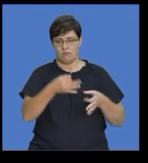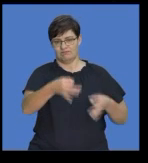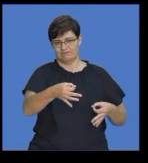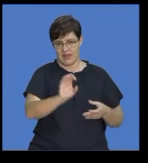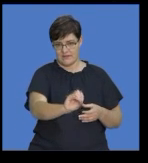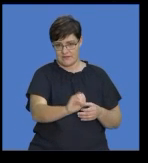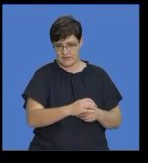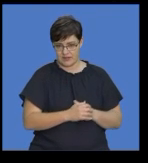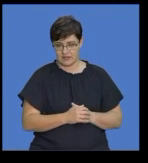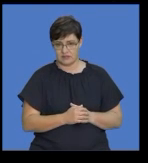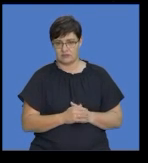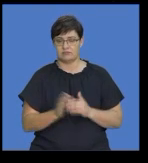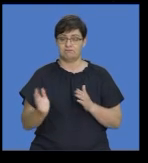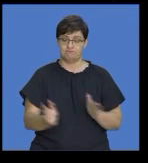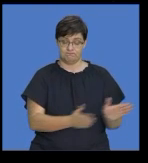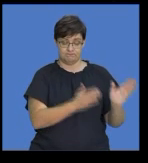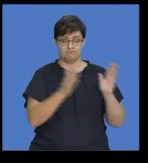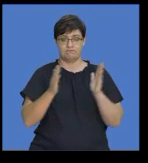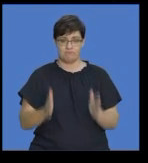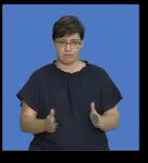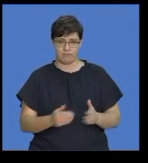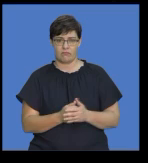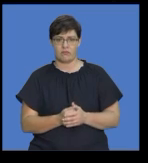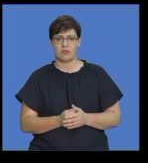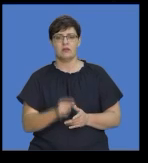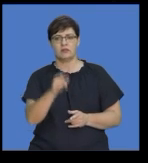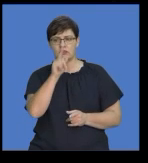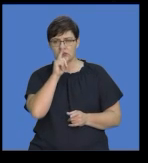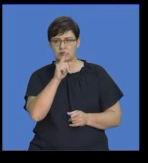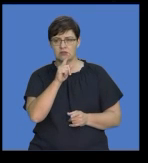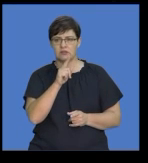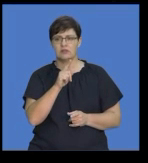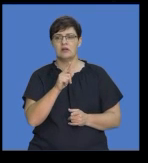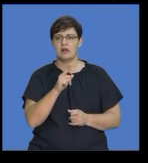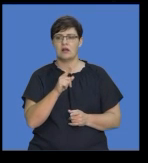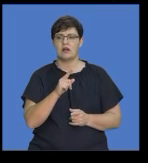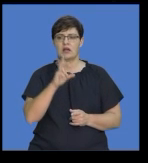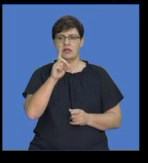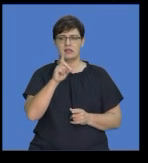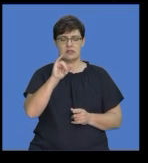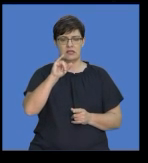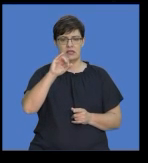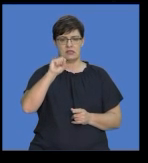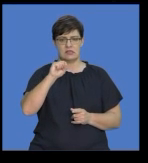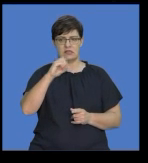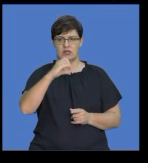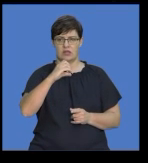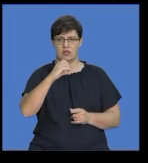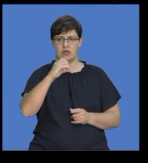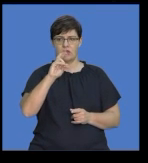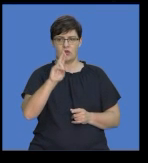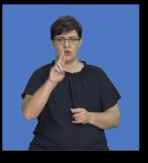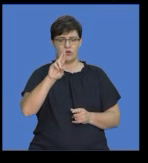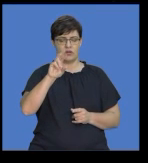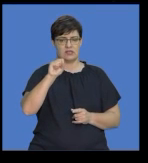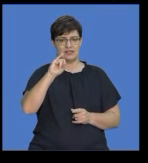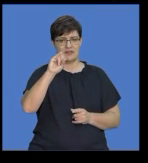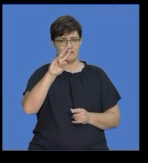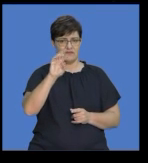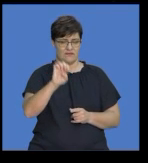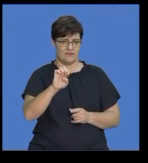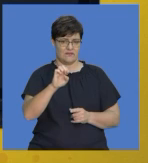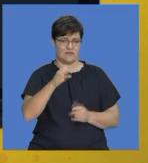on. Let's look at the discursive essay. Right. There's a reason I've selected the discursive and the